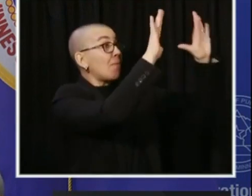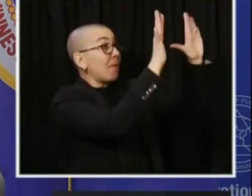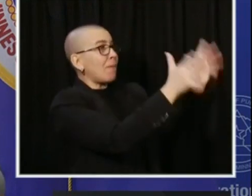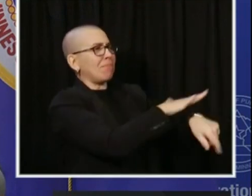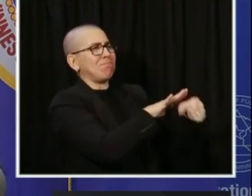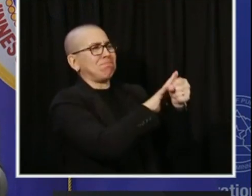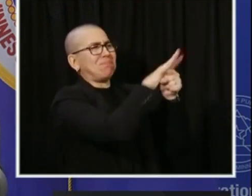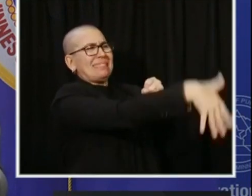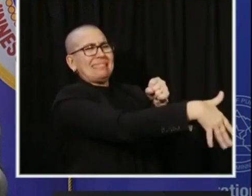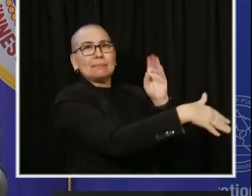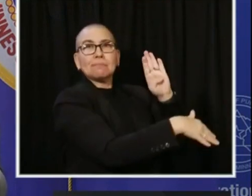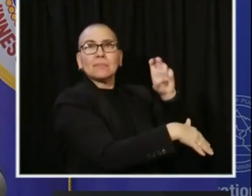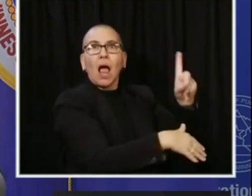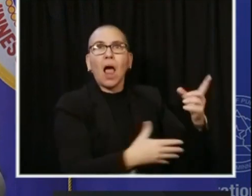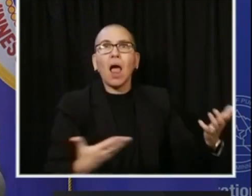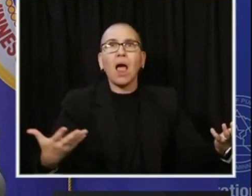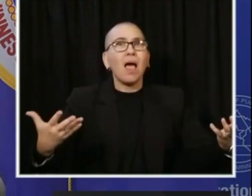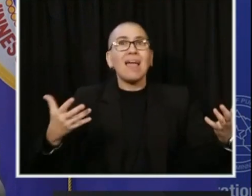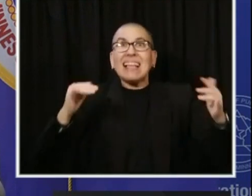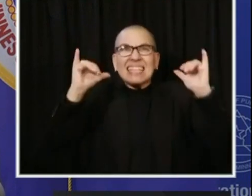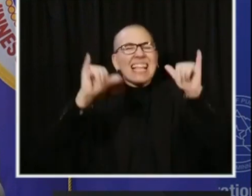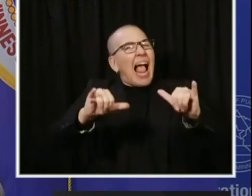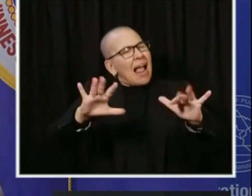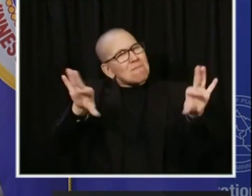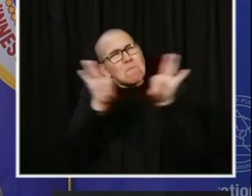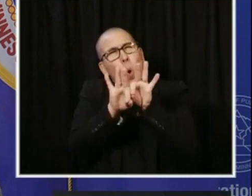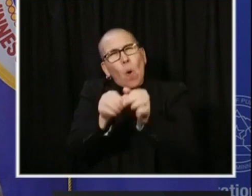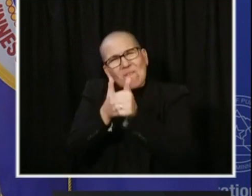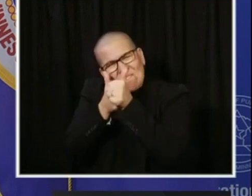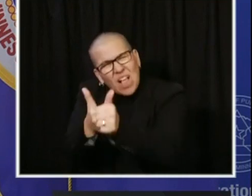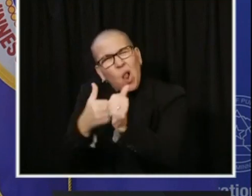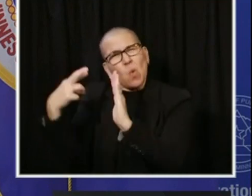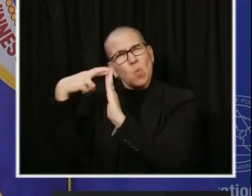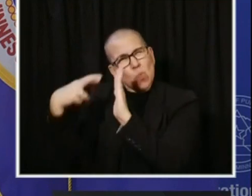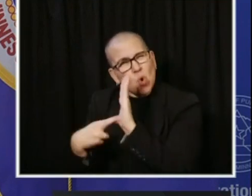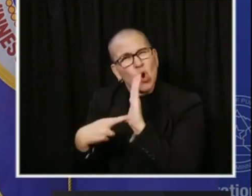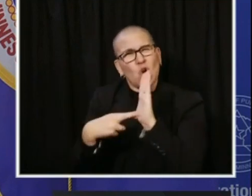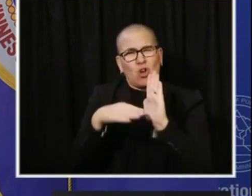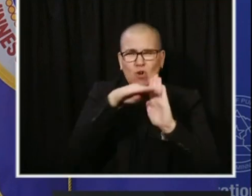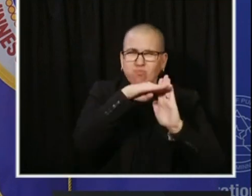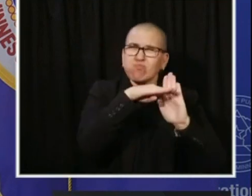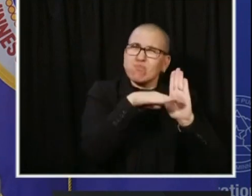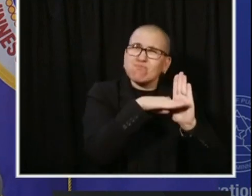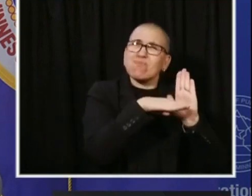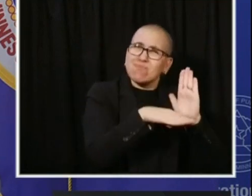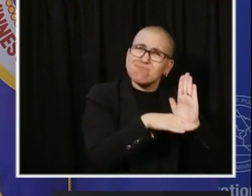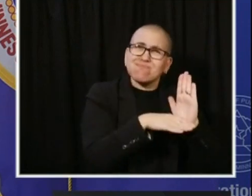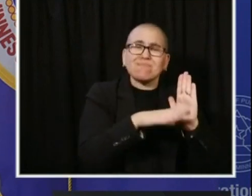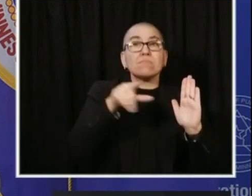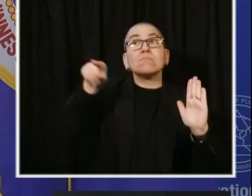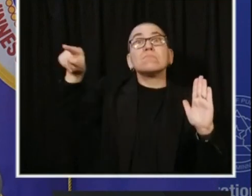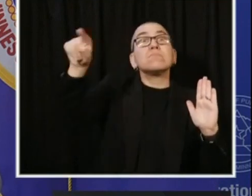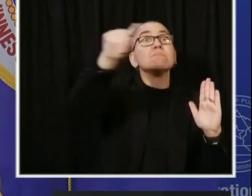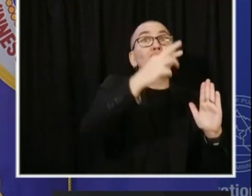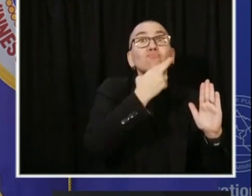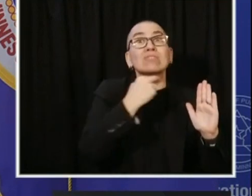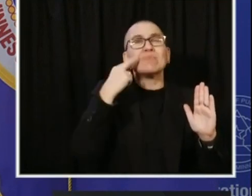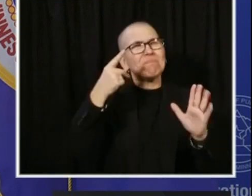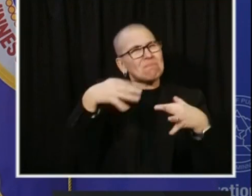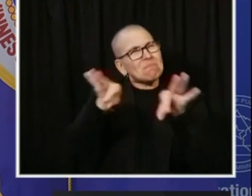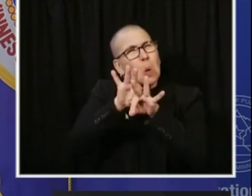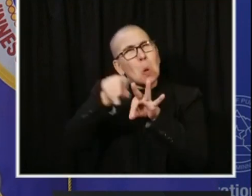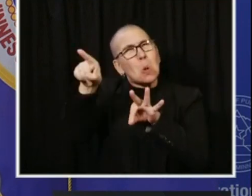by continuing to just follow these guidance. And again, our restaurants can do this. They can do it safely. The health data